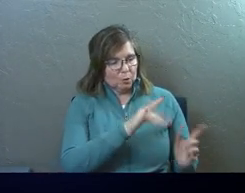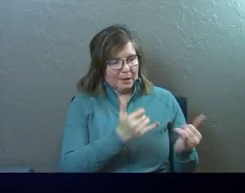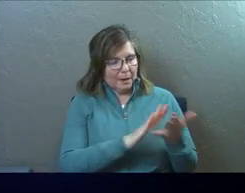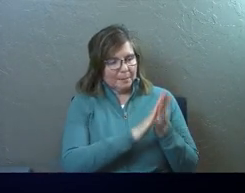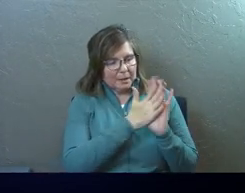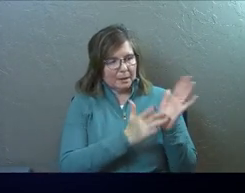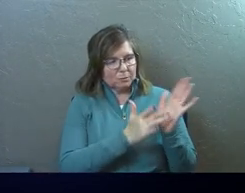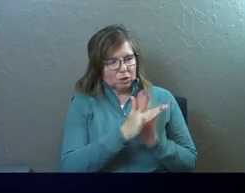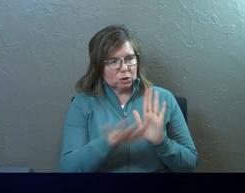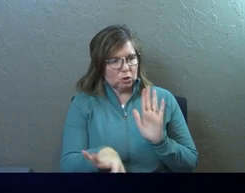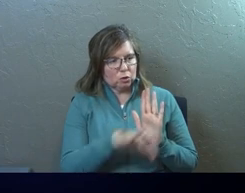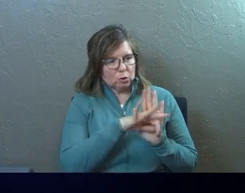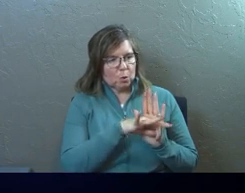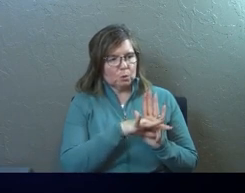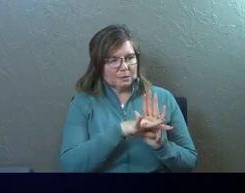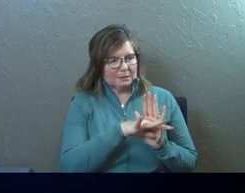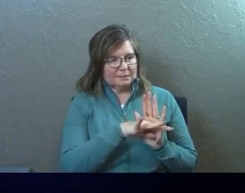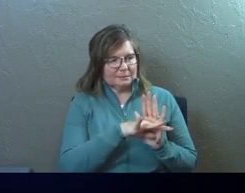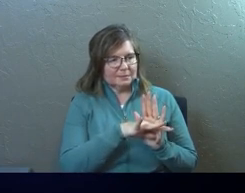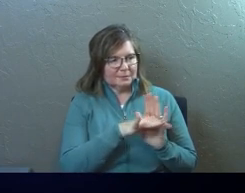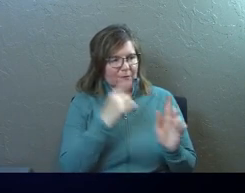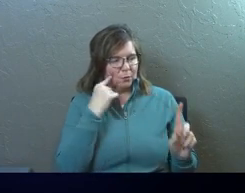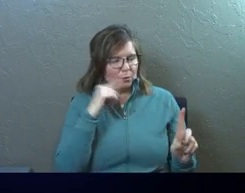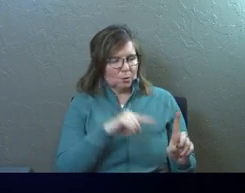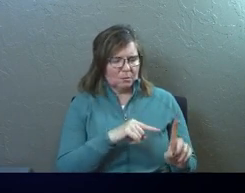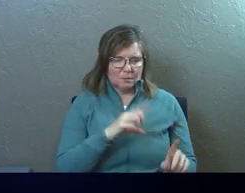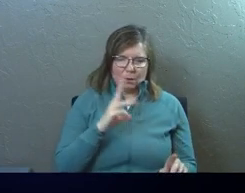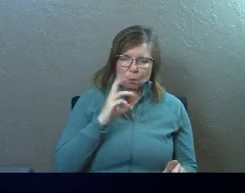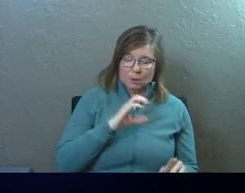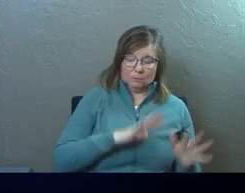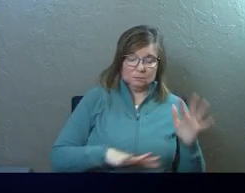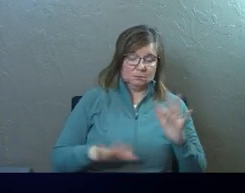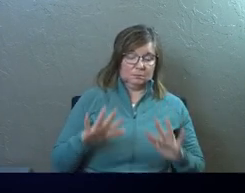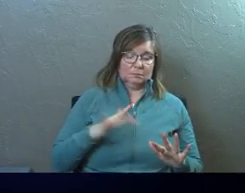a weird thing that must have felt like for him.